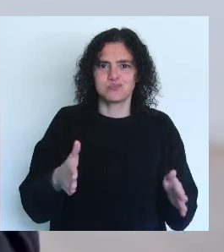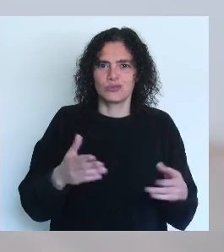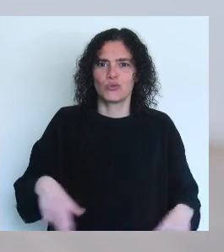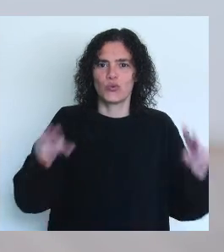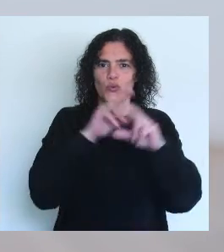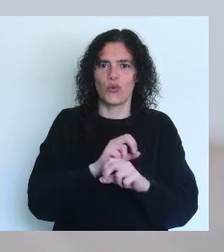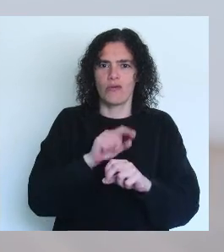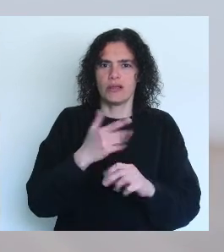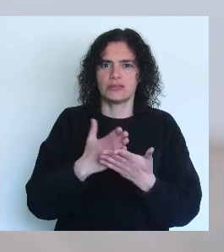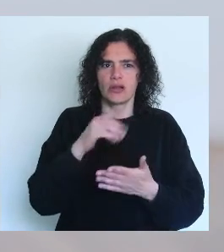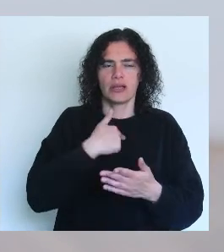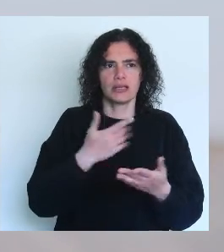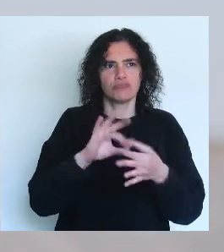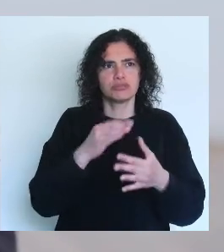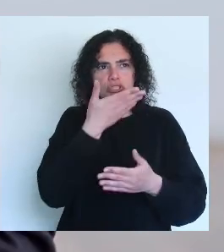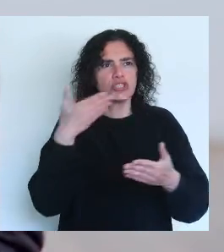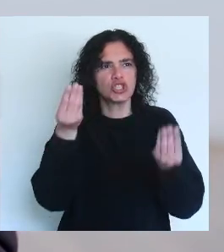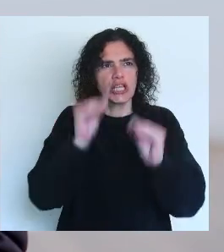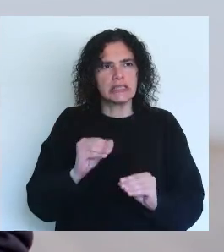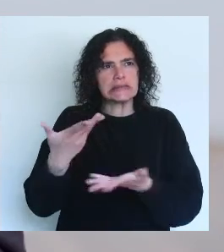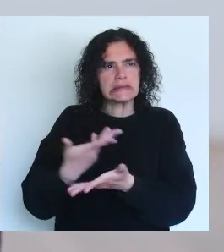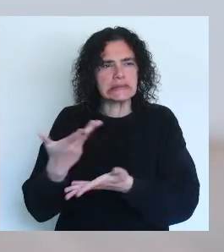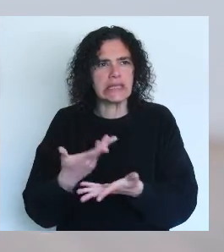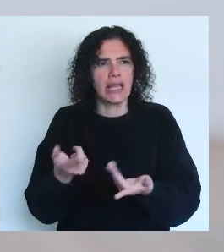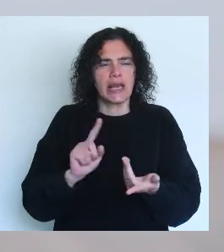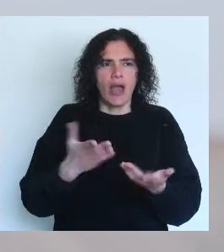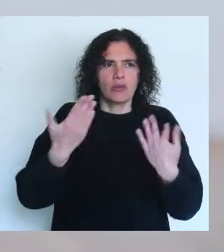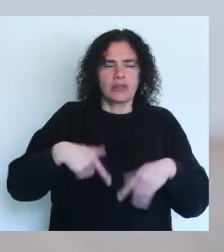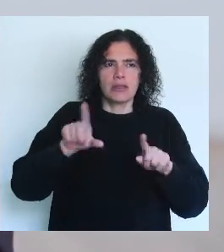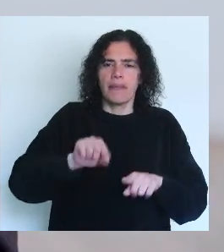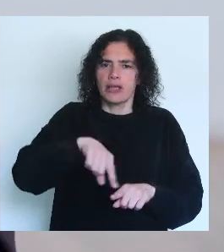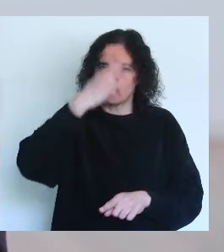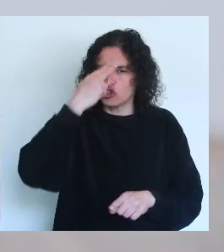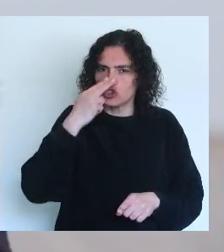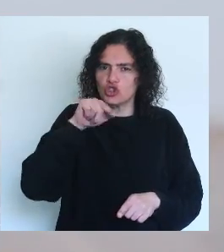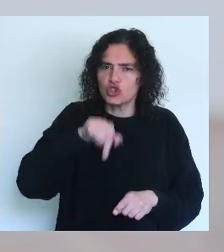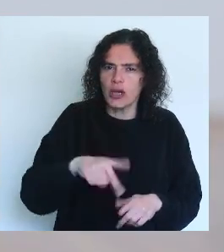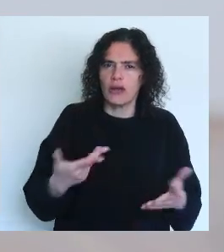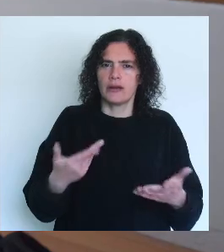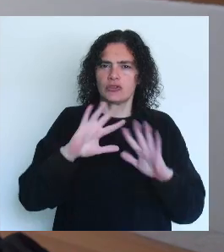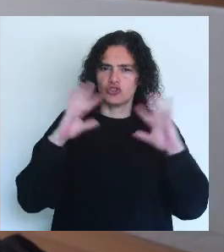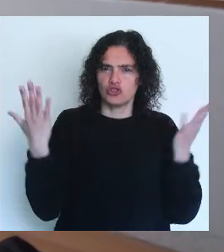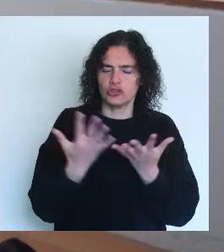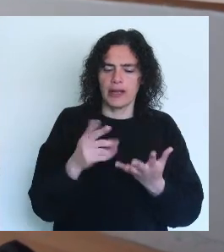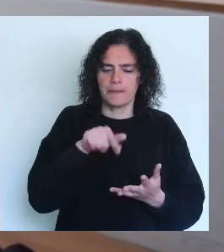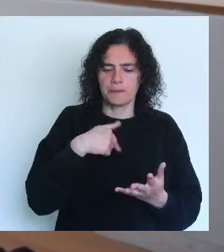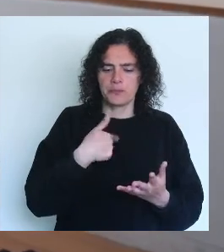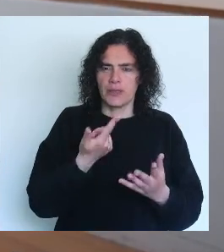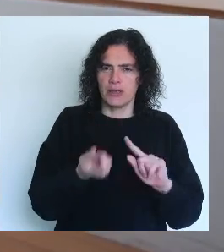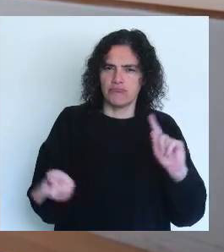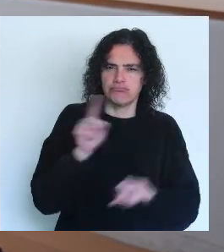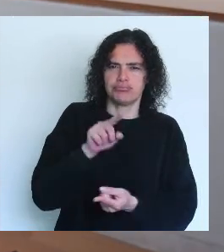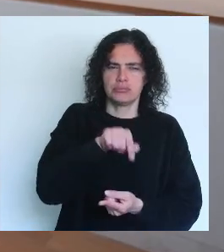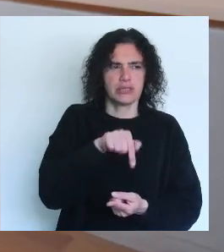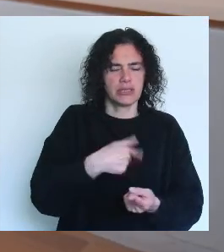era not only in the aesthetic conversation but in in history in in general